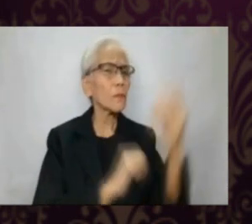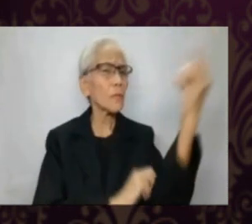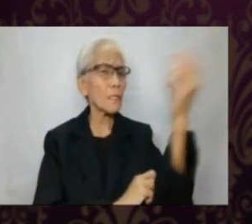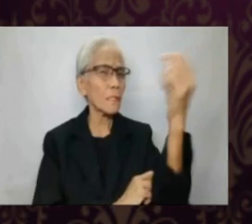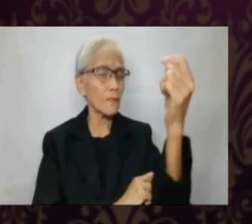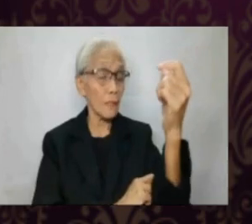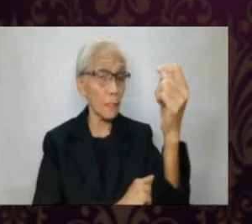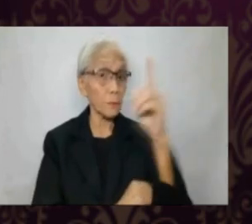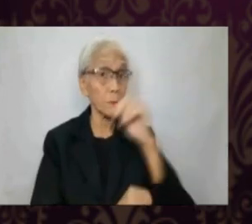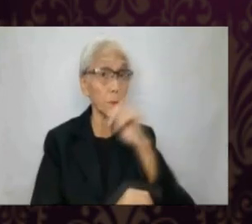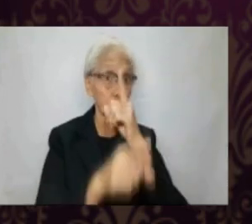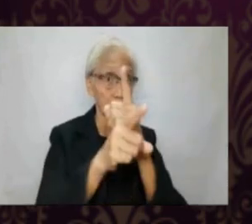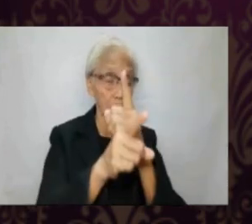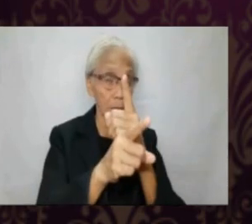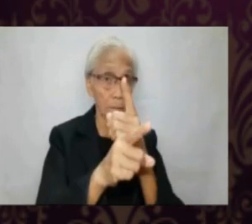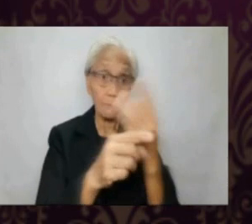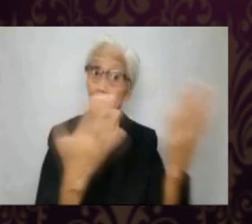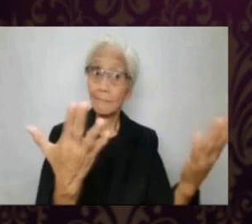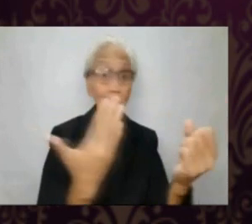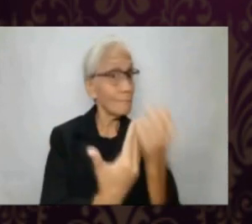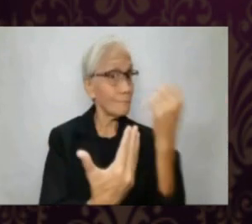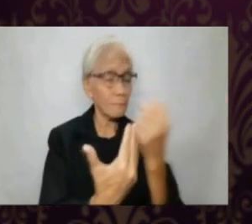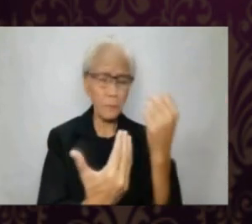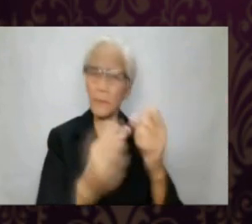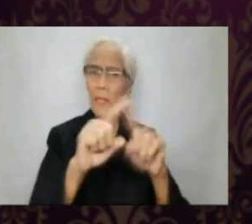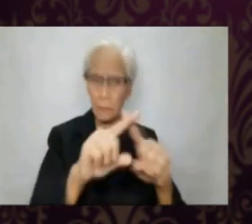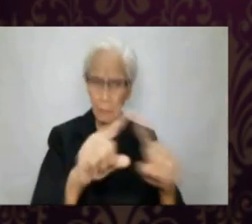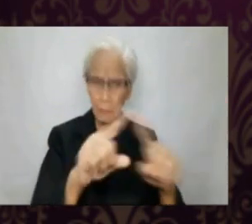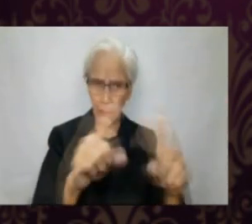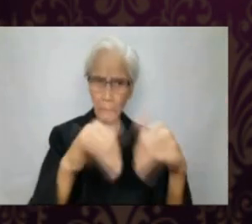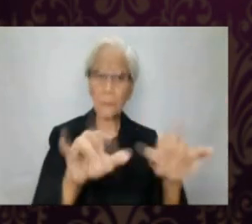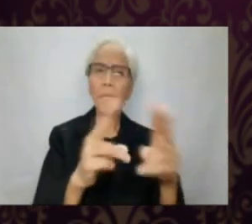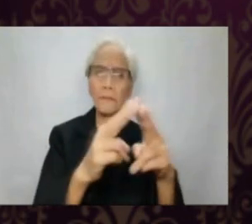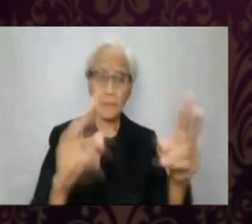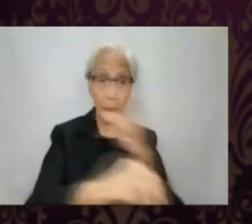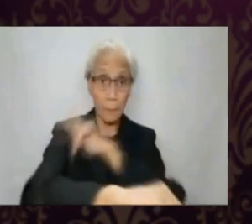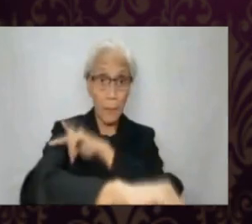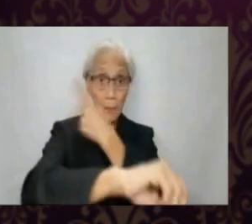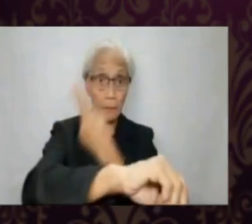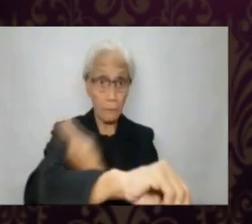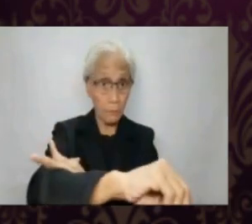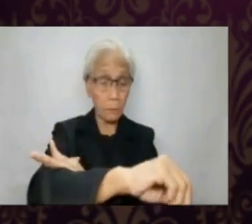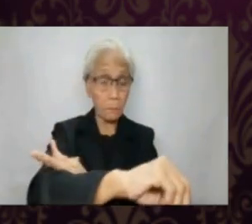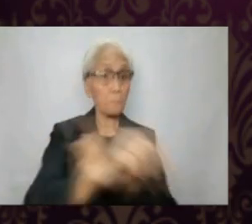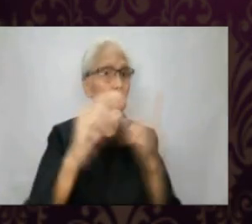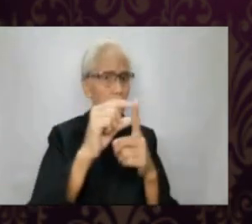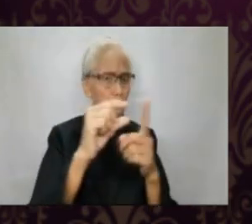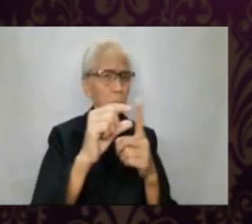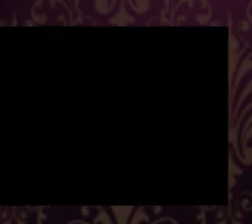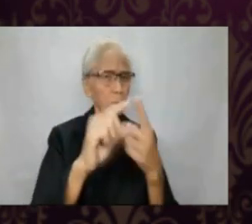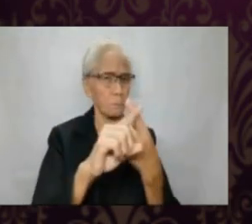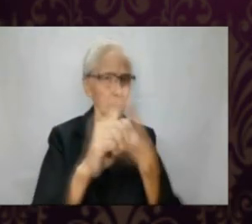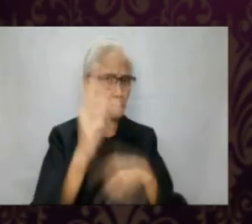is, to testify to the truth. A very simple, yet very powerful mission statement